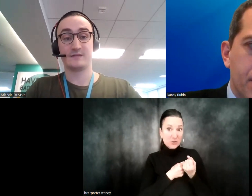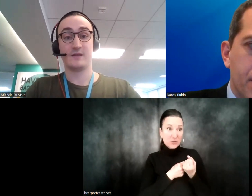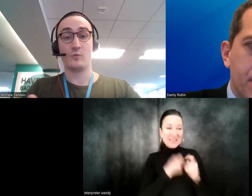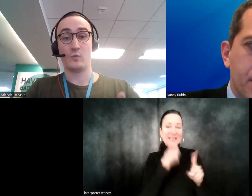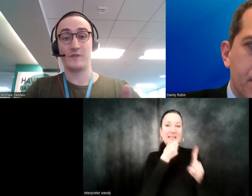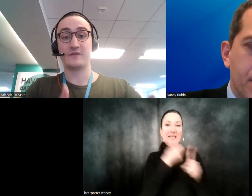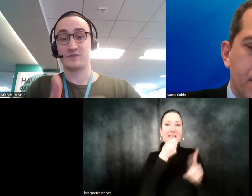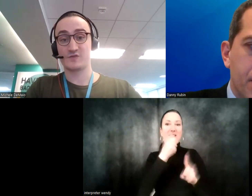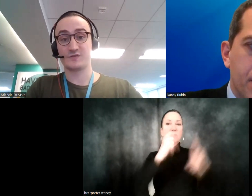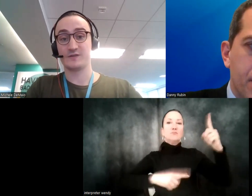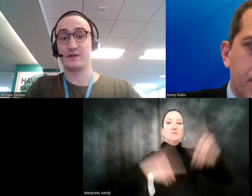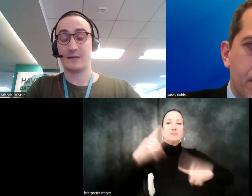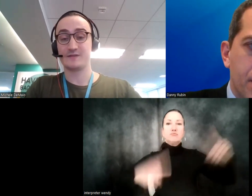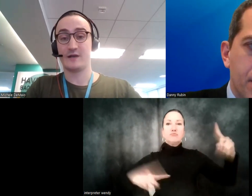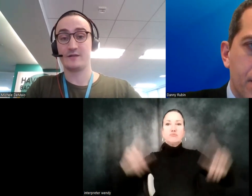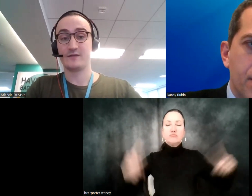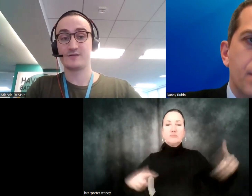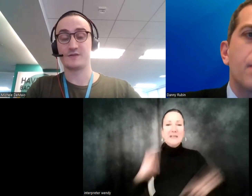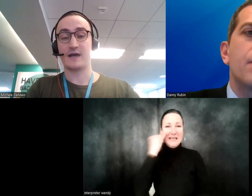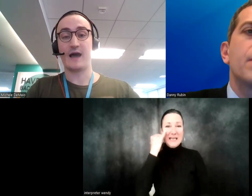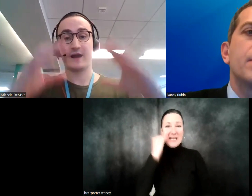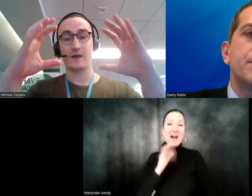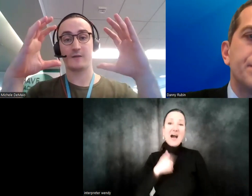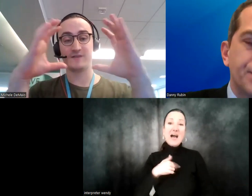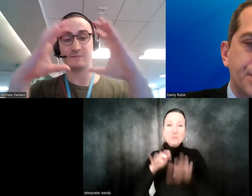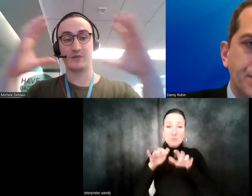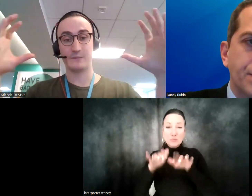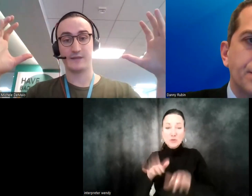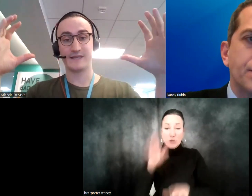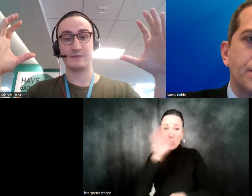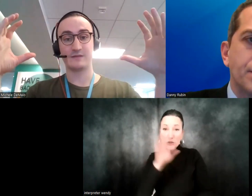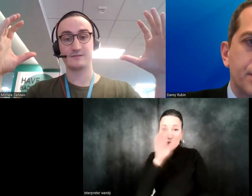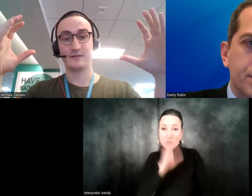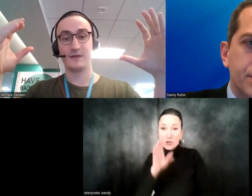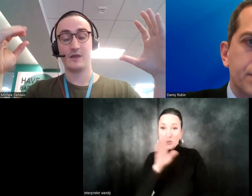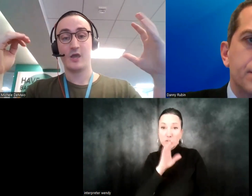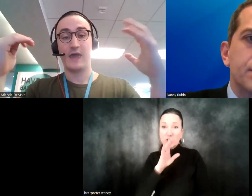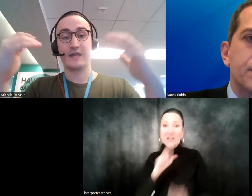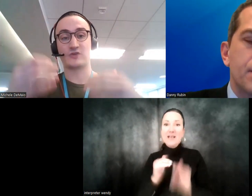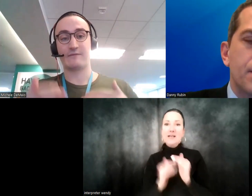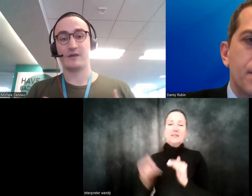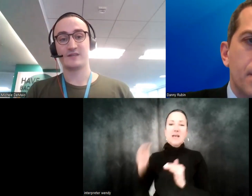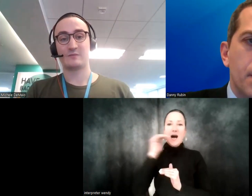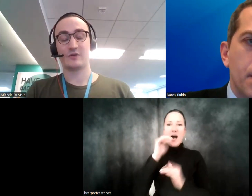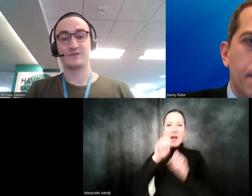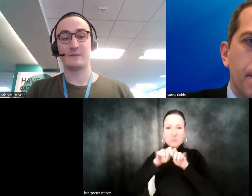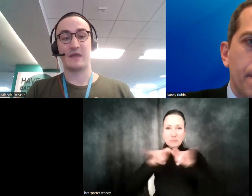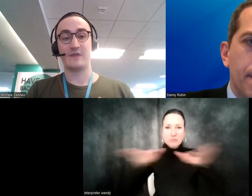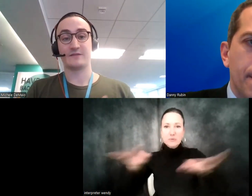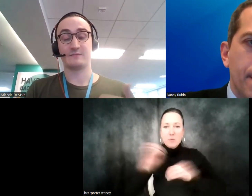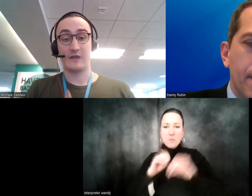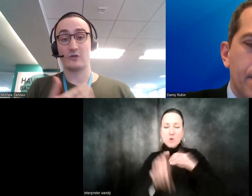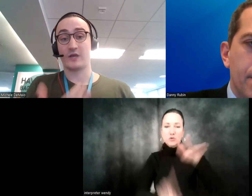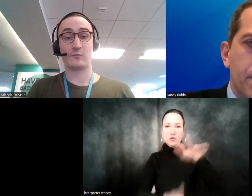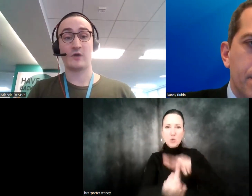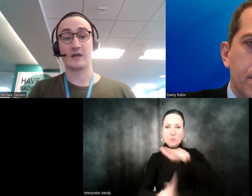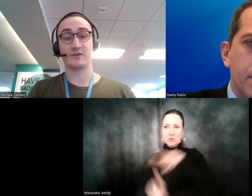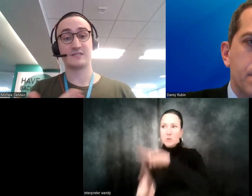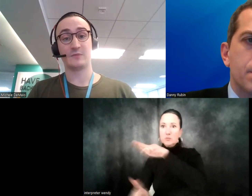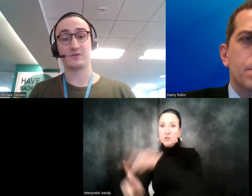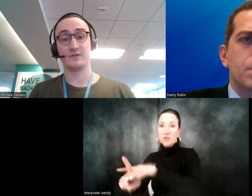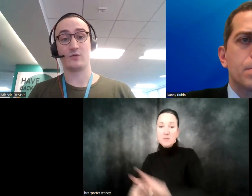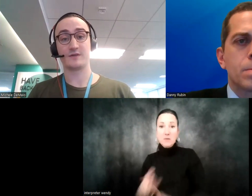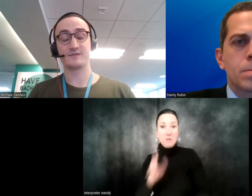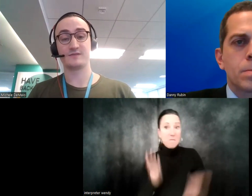places within the search results on Amazon. So it's a higher visibility placement. And you're driving customers that may have not, that are looking for